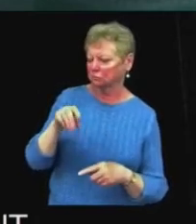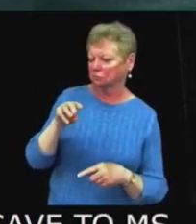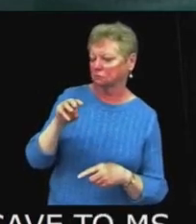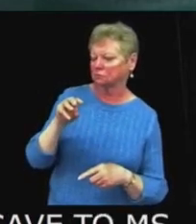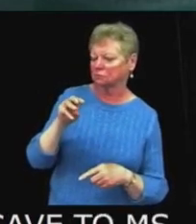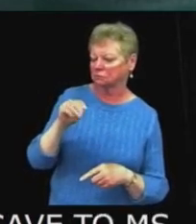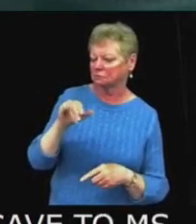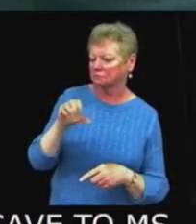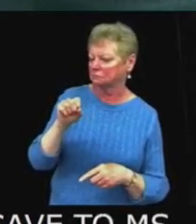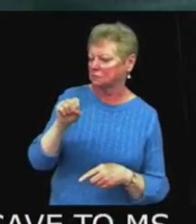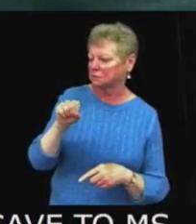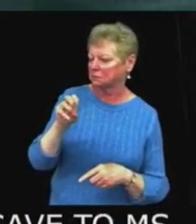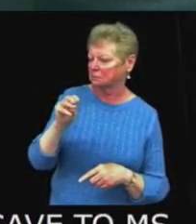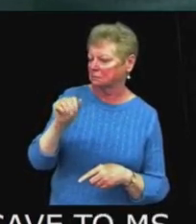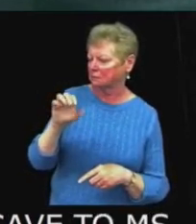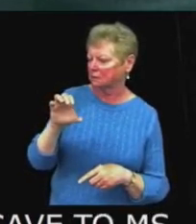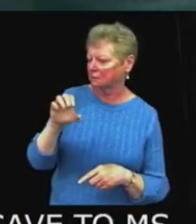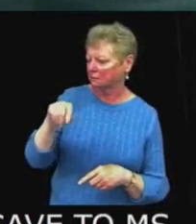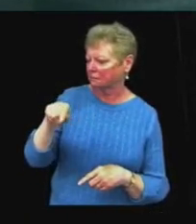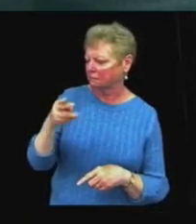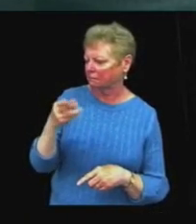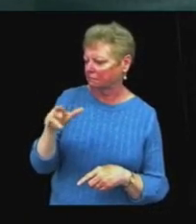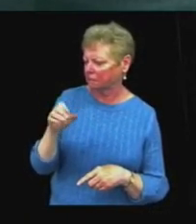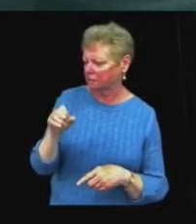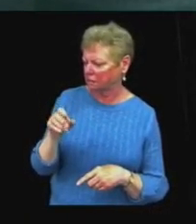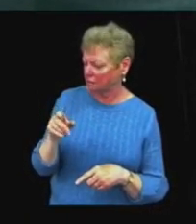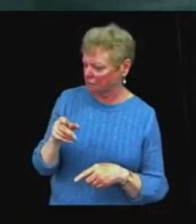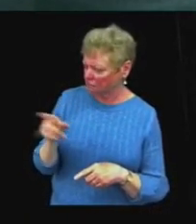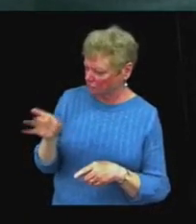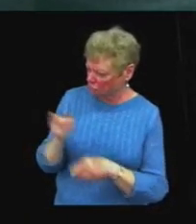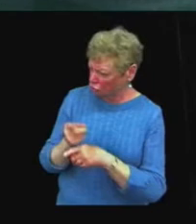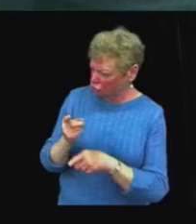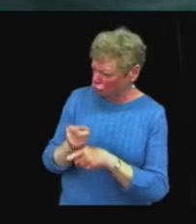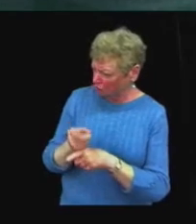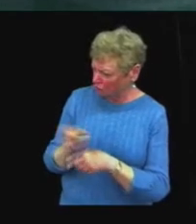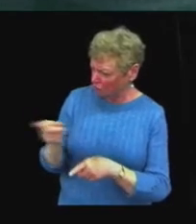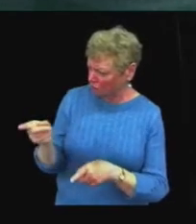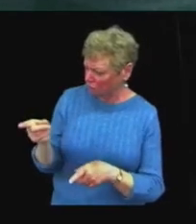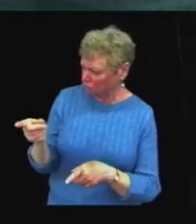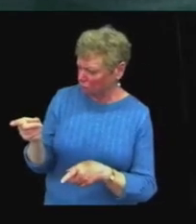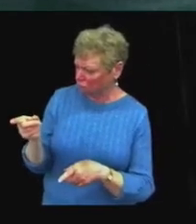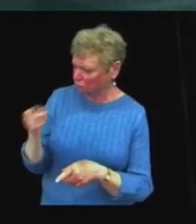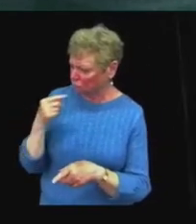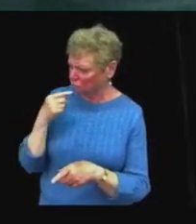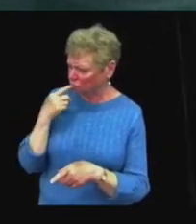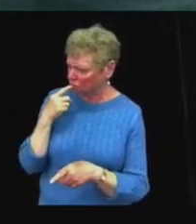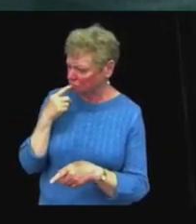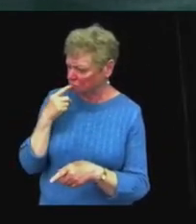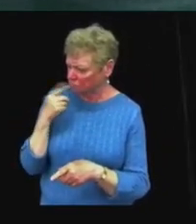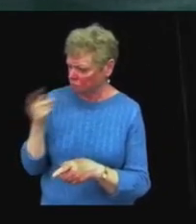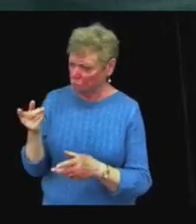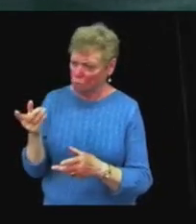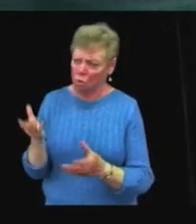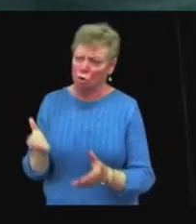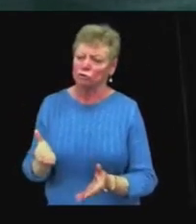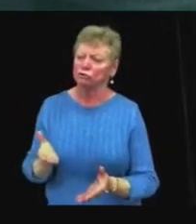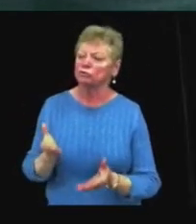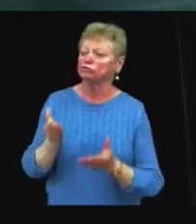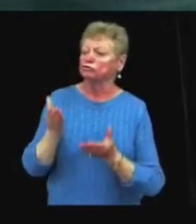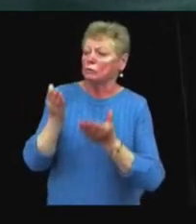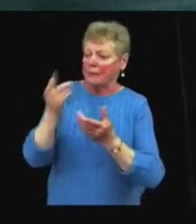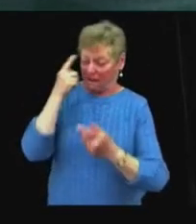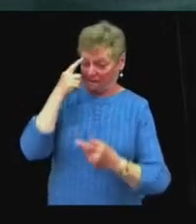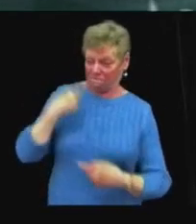did I understand you correctly to say that as a recommendation for